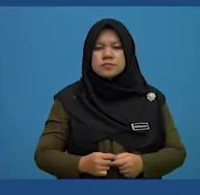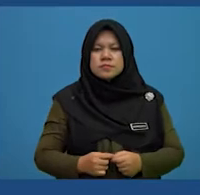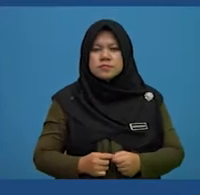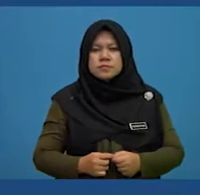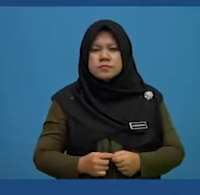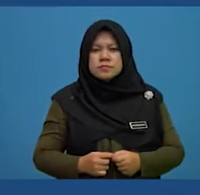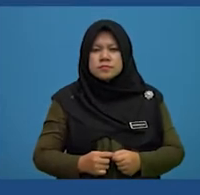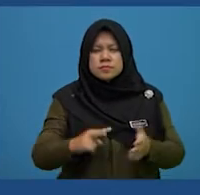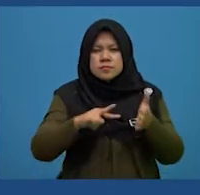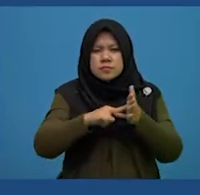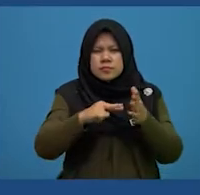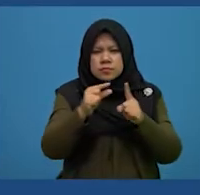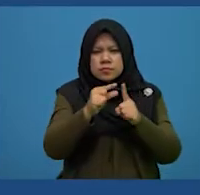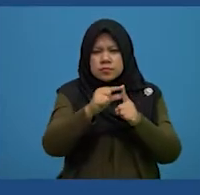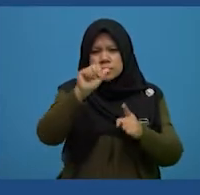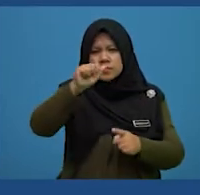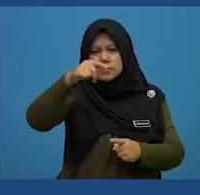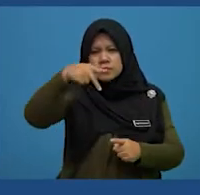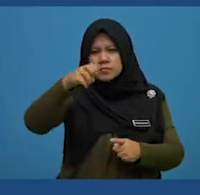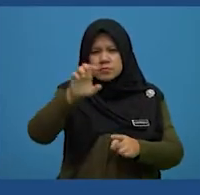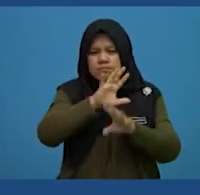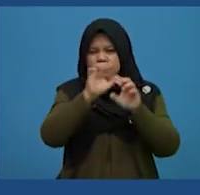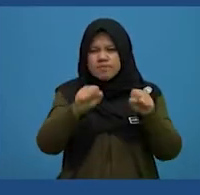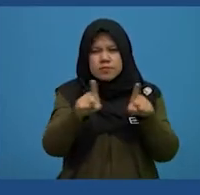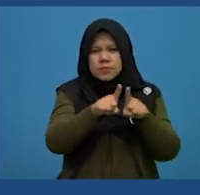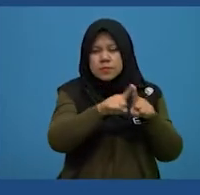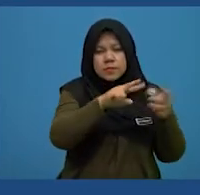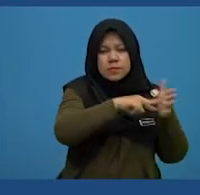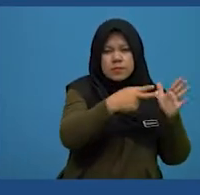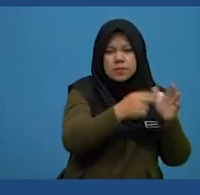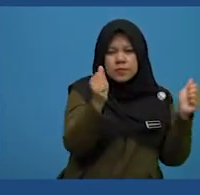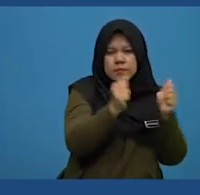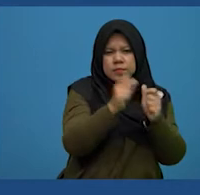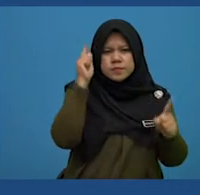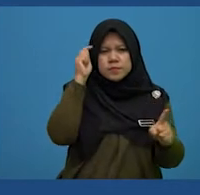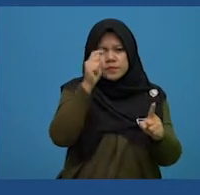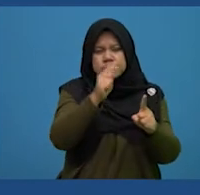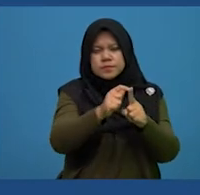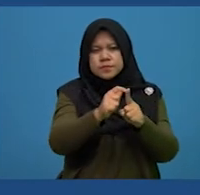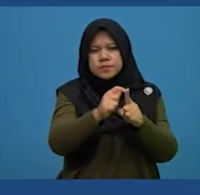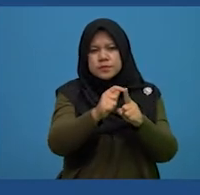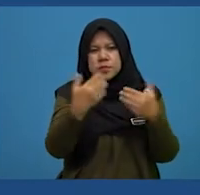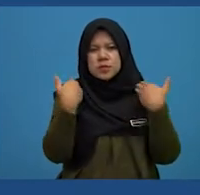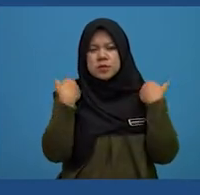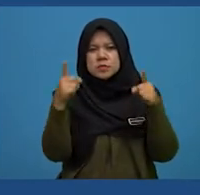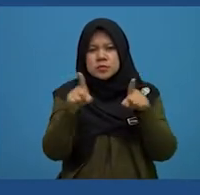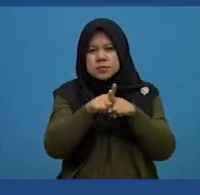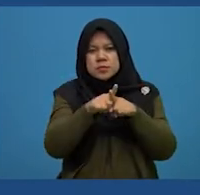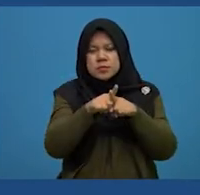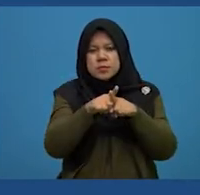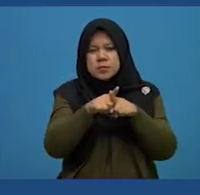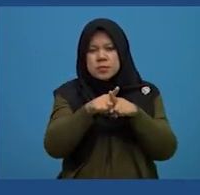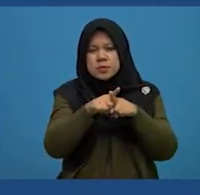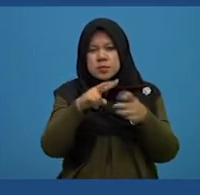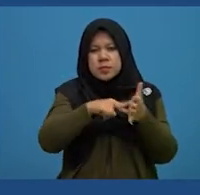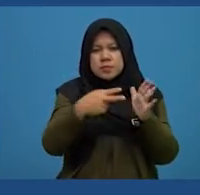The word appeal is not synonymous with purpose. Purpose has the same meaning